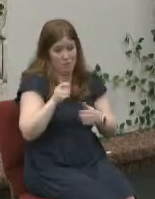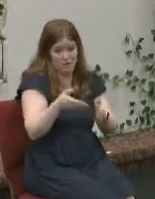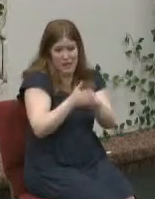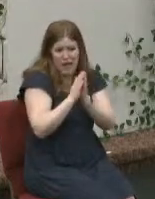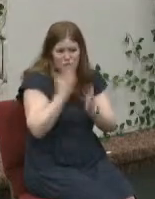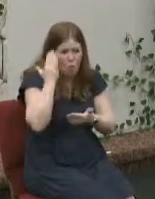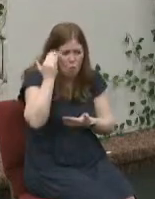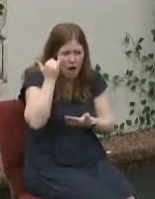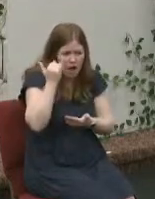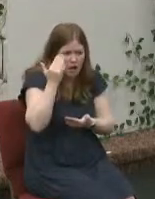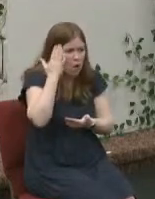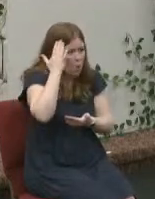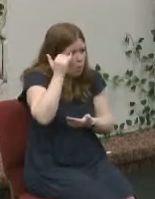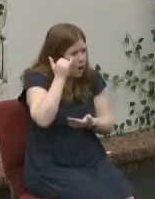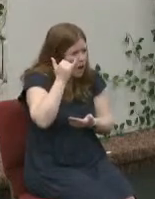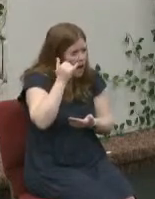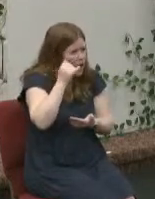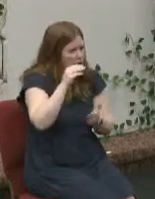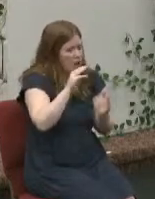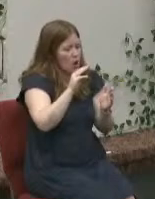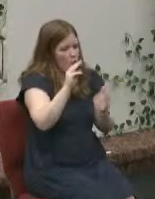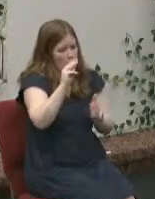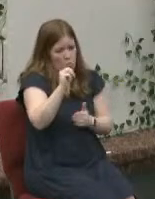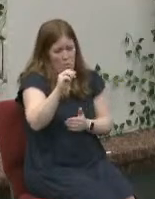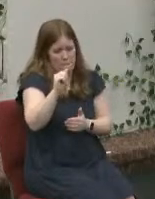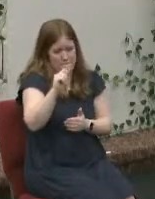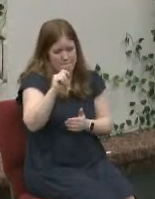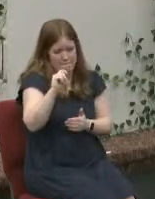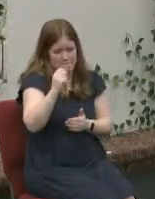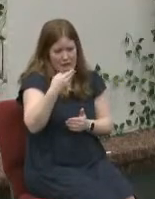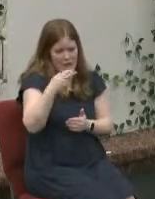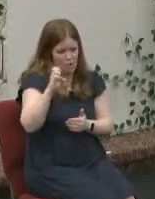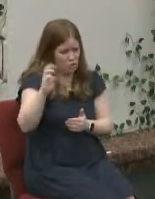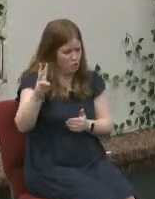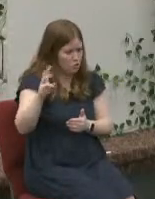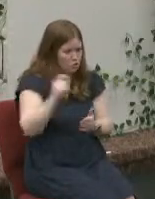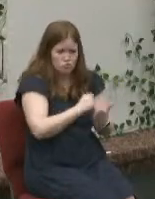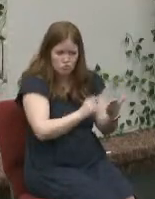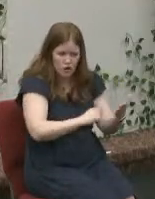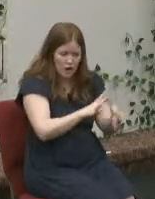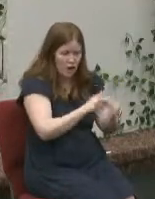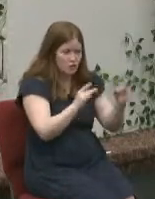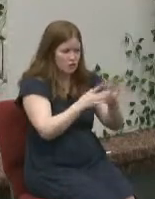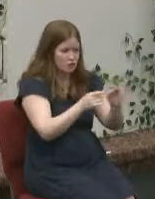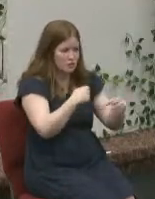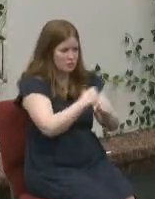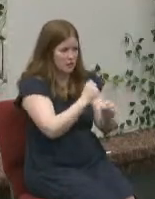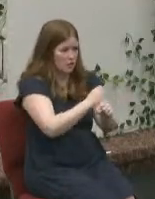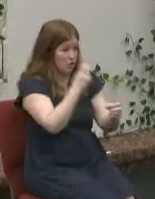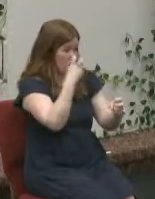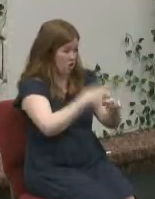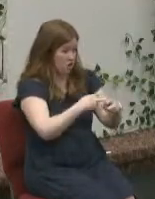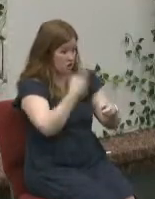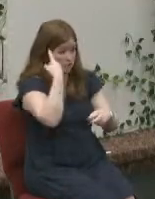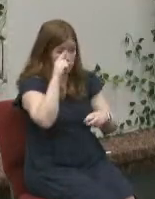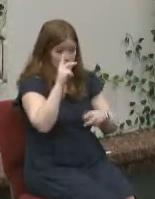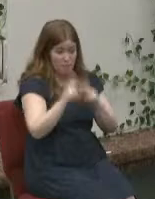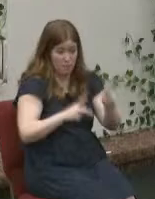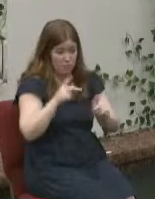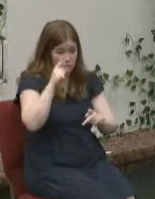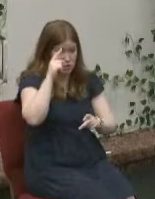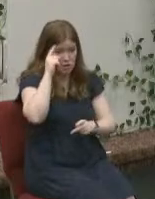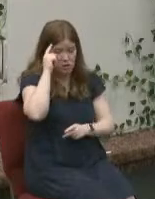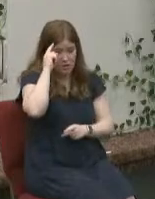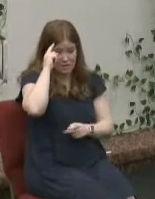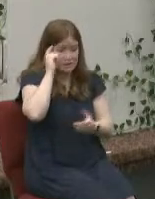question why why would matthew write a story and make it so incredibly difficult for first century people to buy it you know